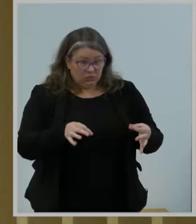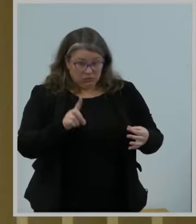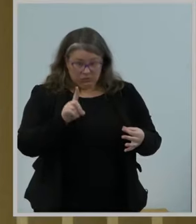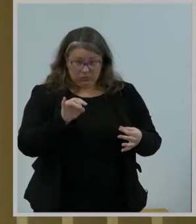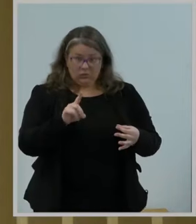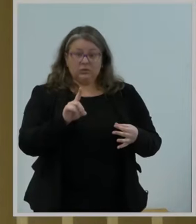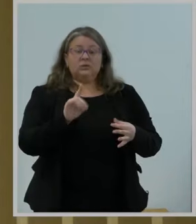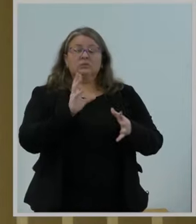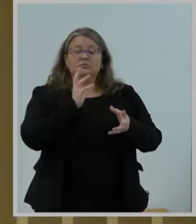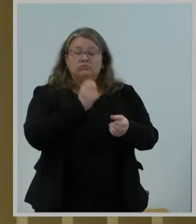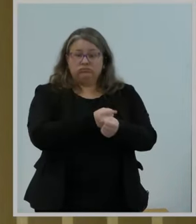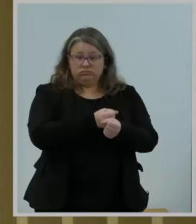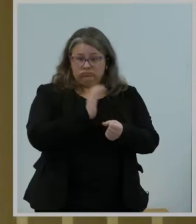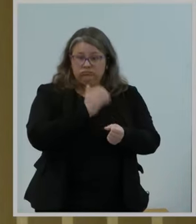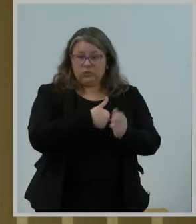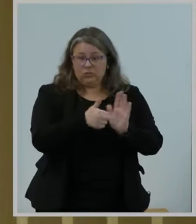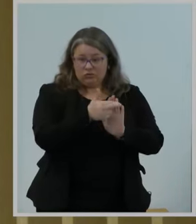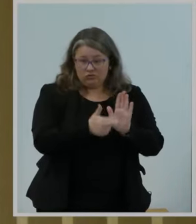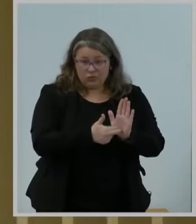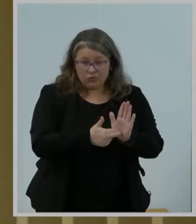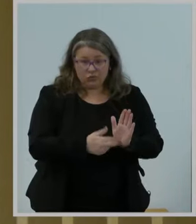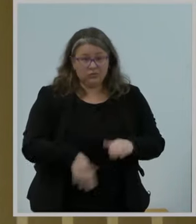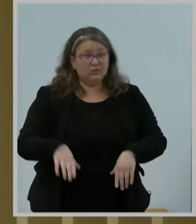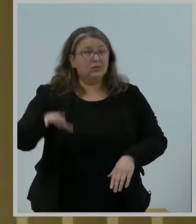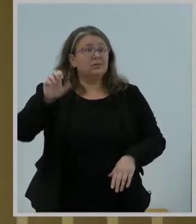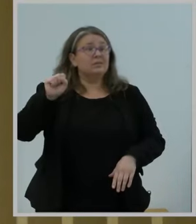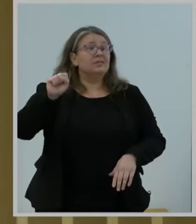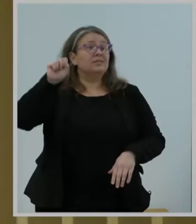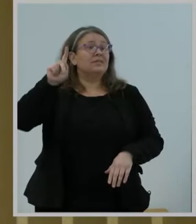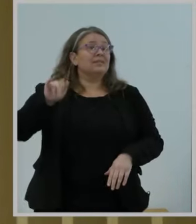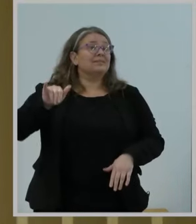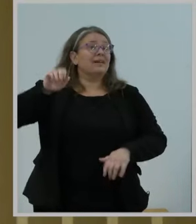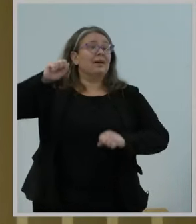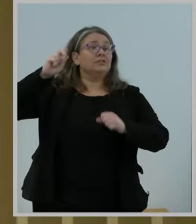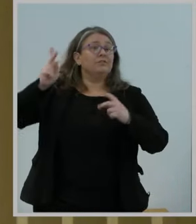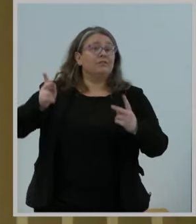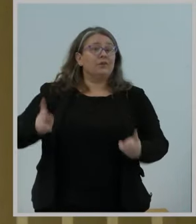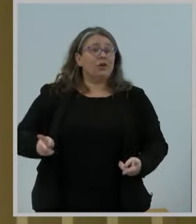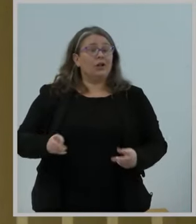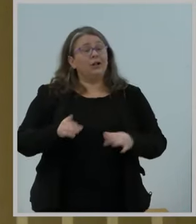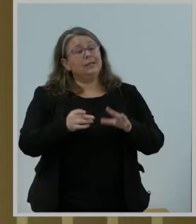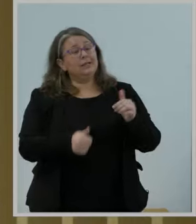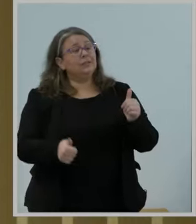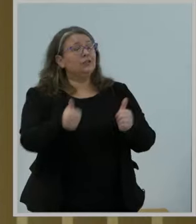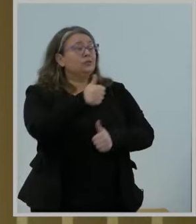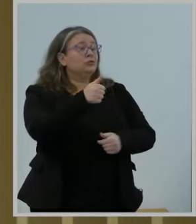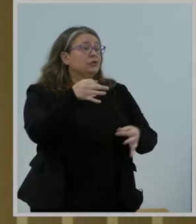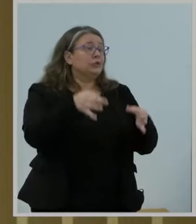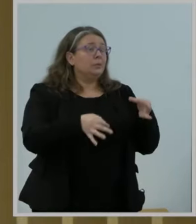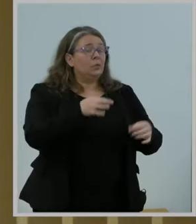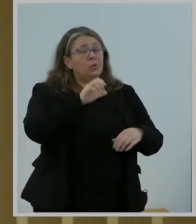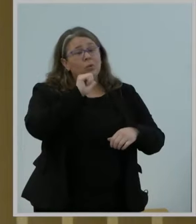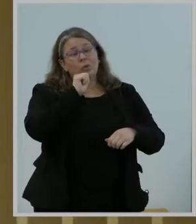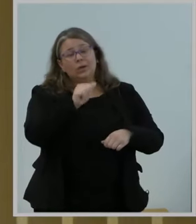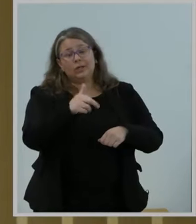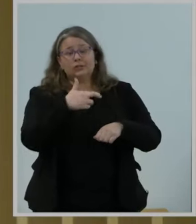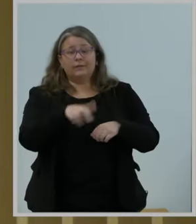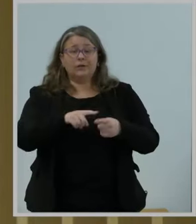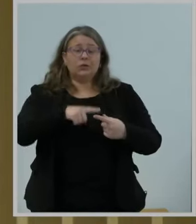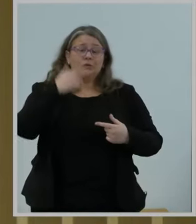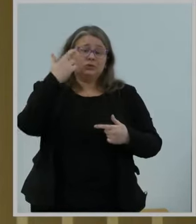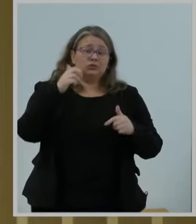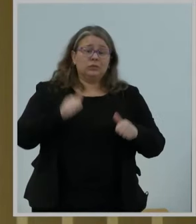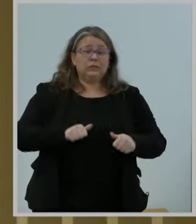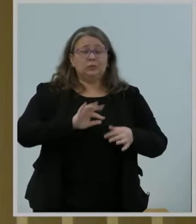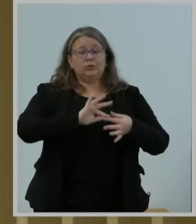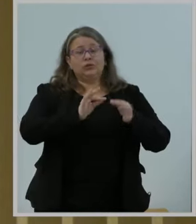the sky is falling. The Supreme Court will no longer defer to reasonable interpretations of agency statutes and